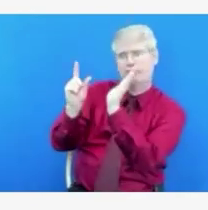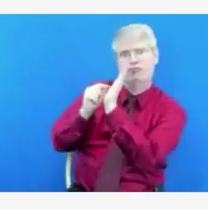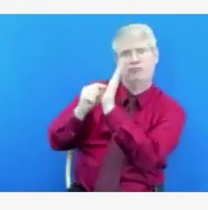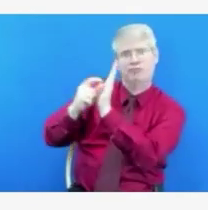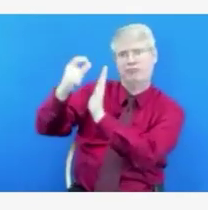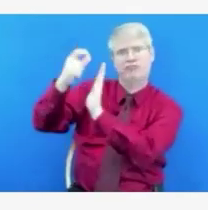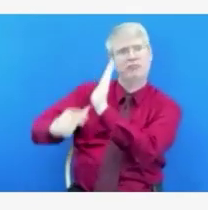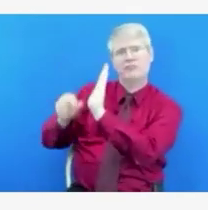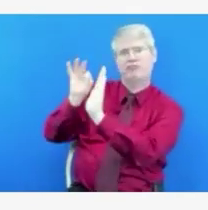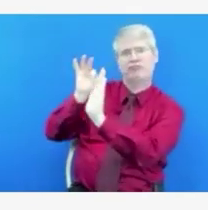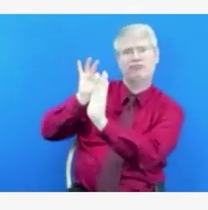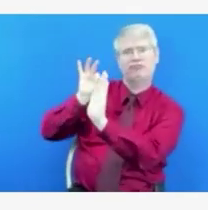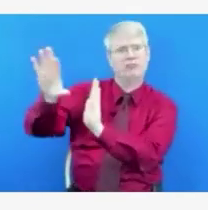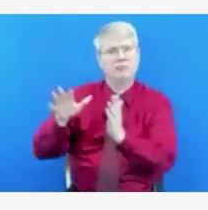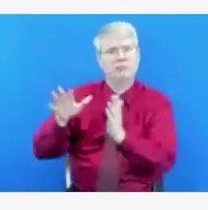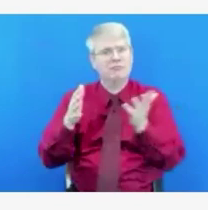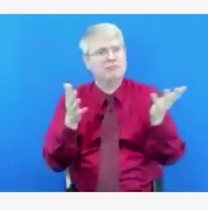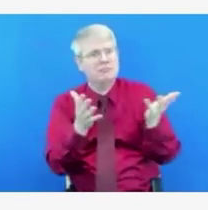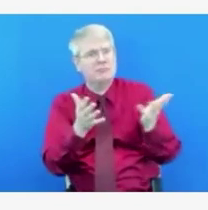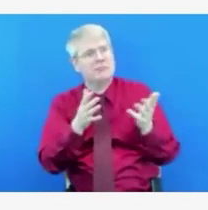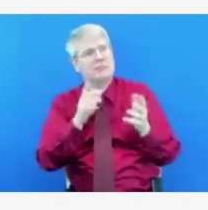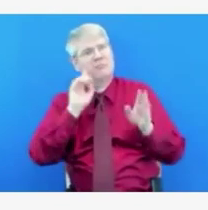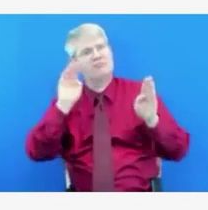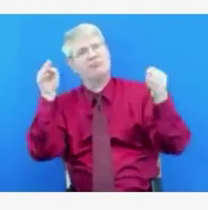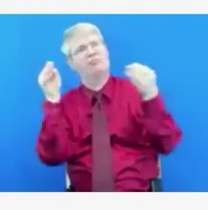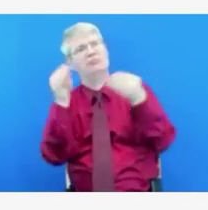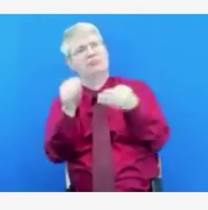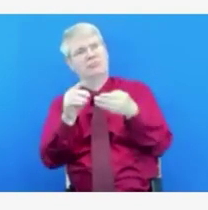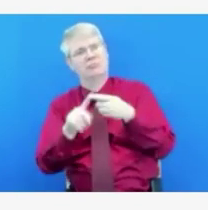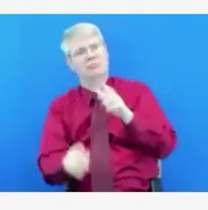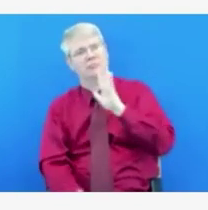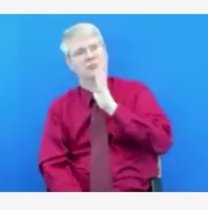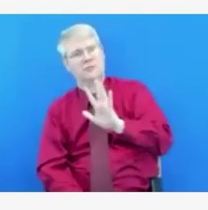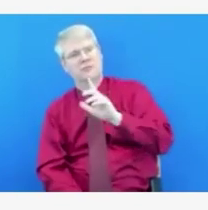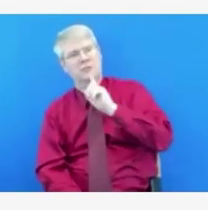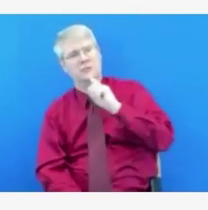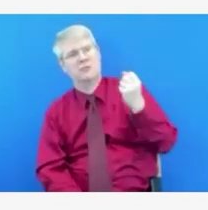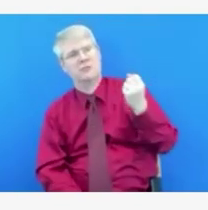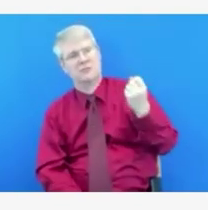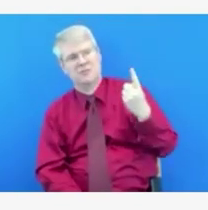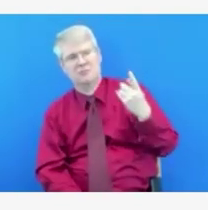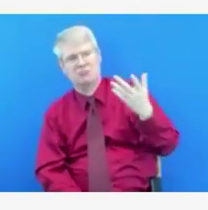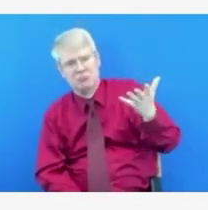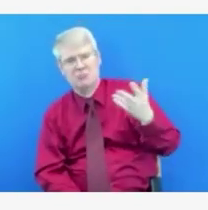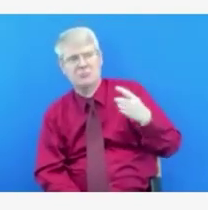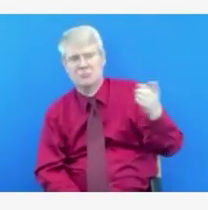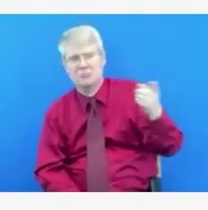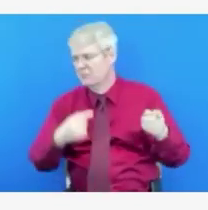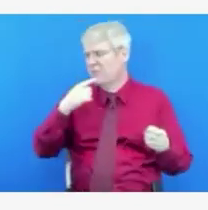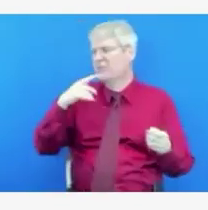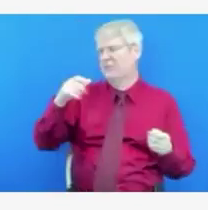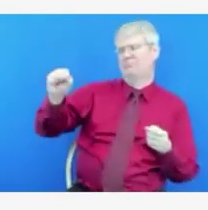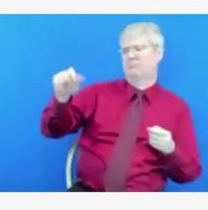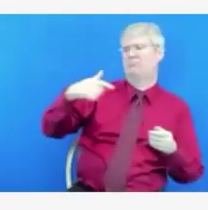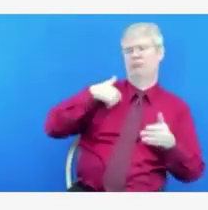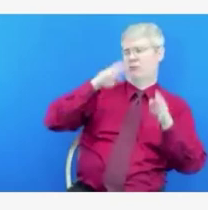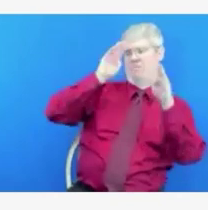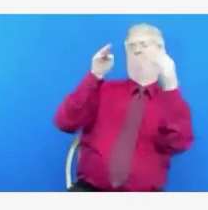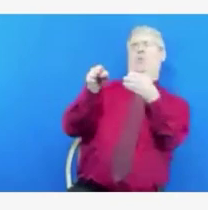I don't think it changes much. We really want to make sure that parents understand that